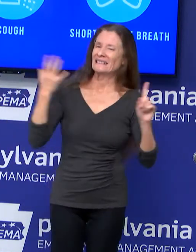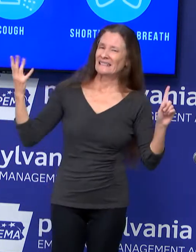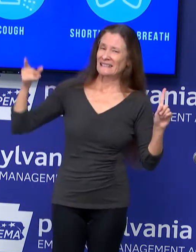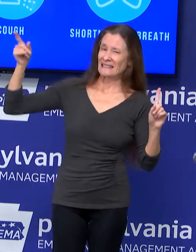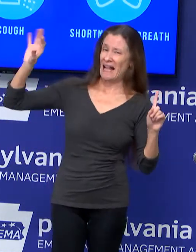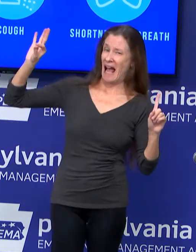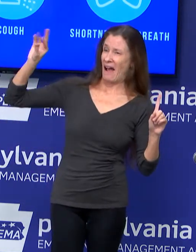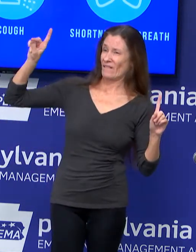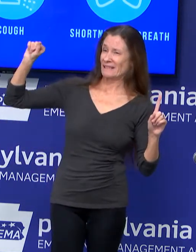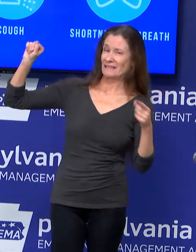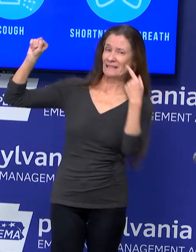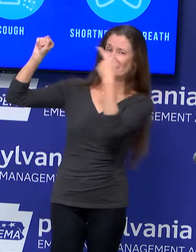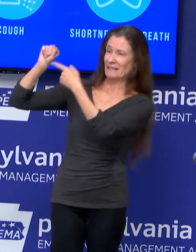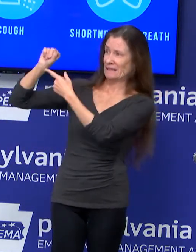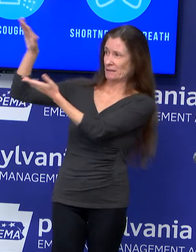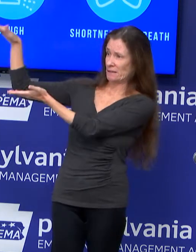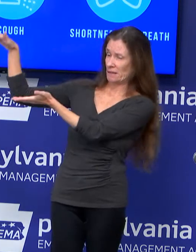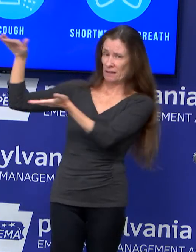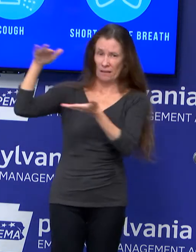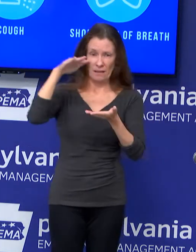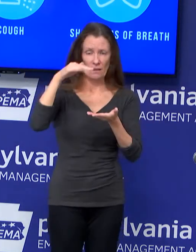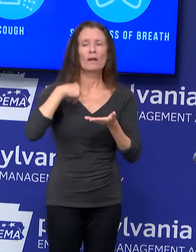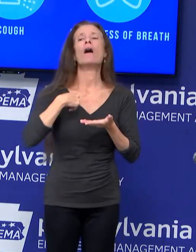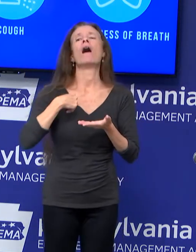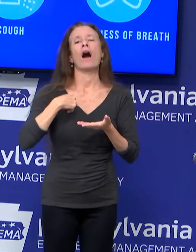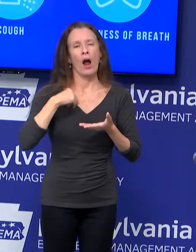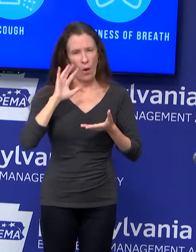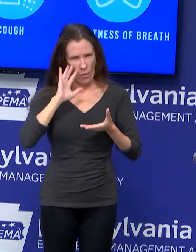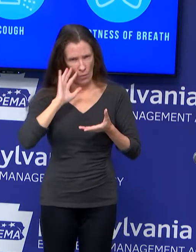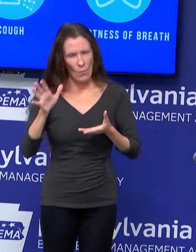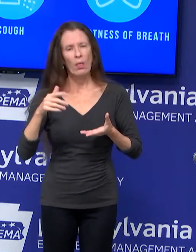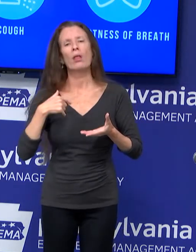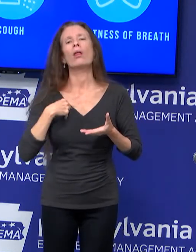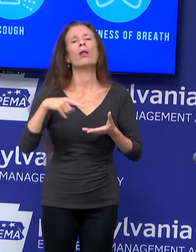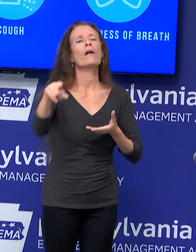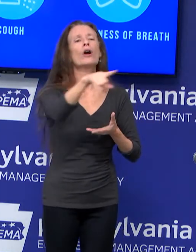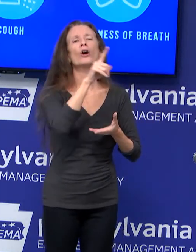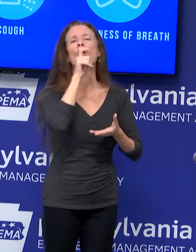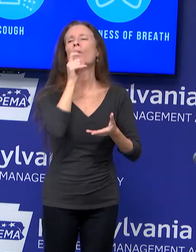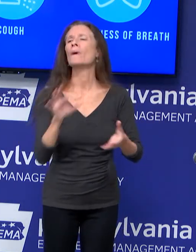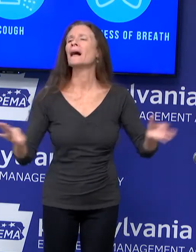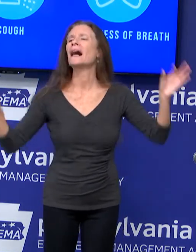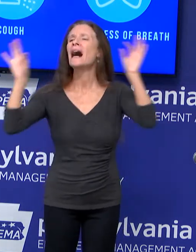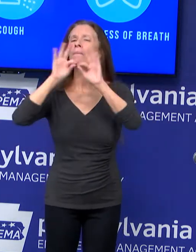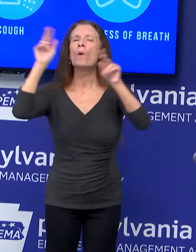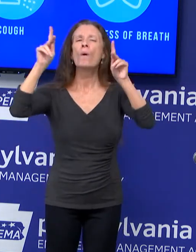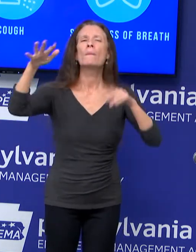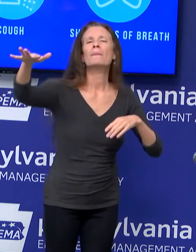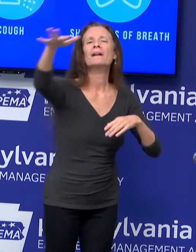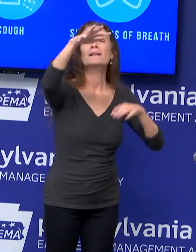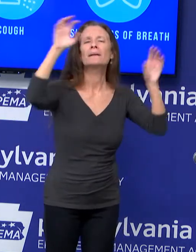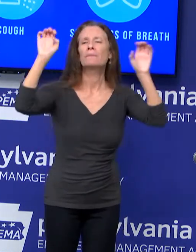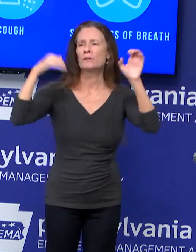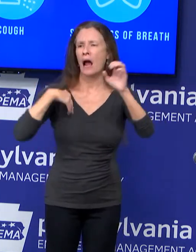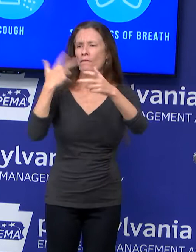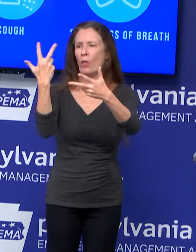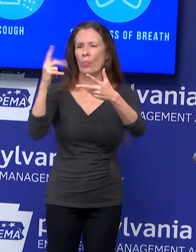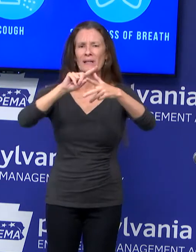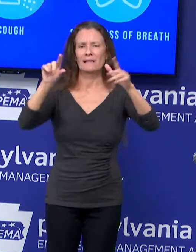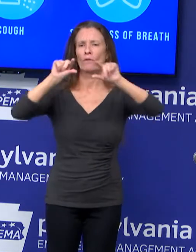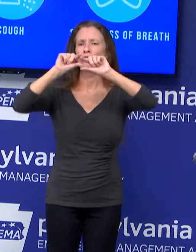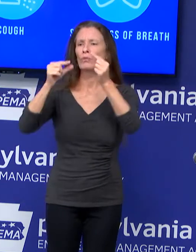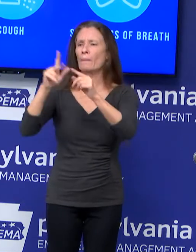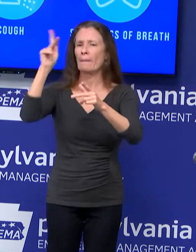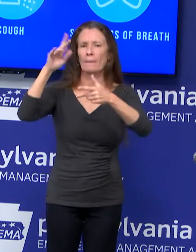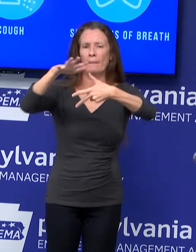government to us. And then they'll already have their prioritization recommendations. There's going to be three phases, as has been discussed. The